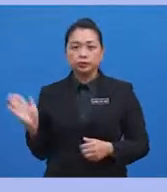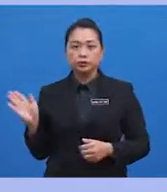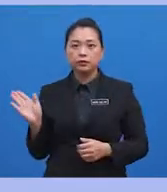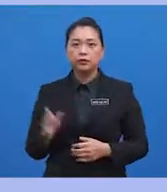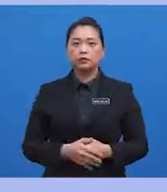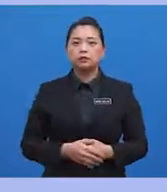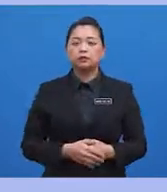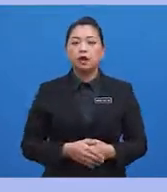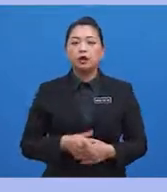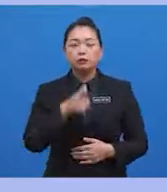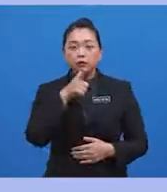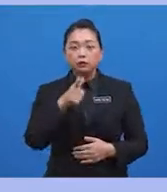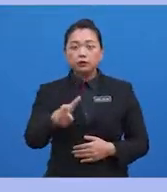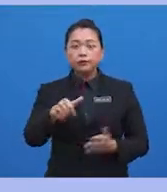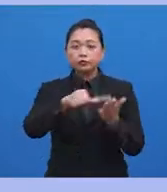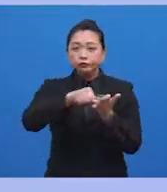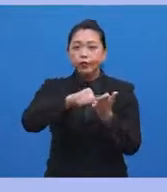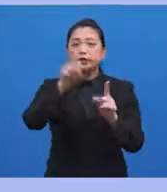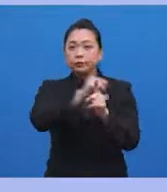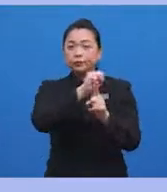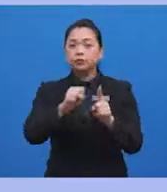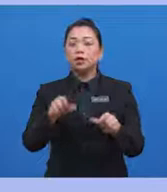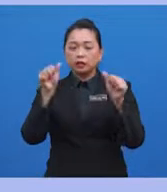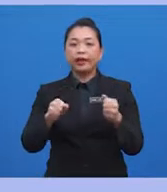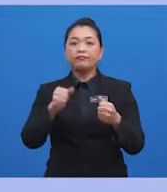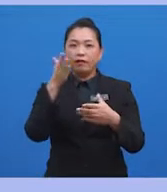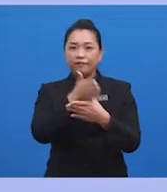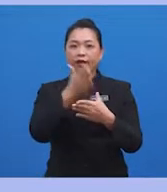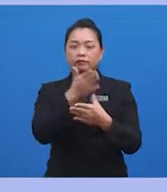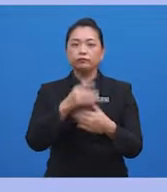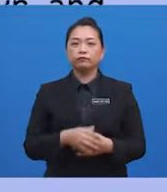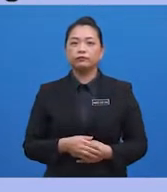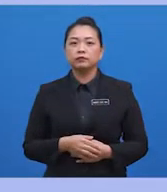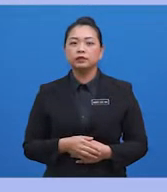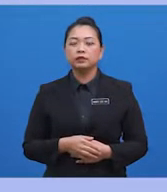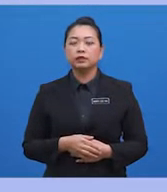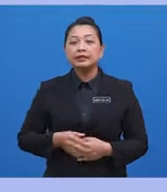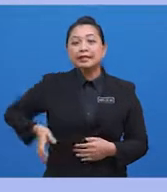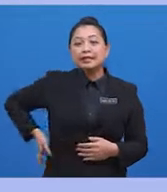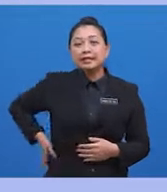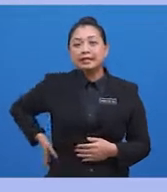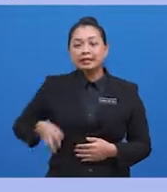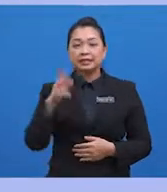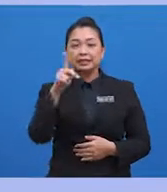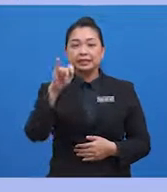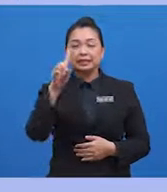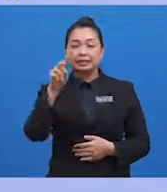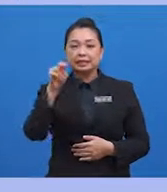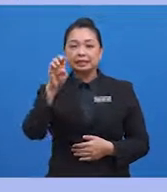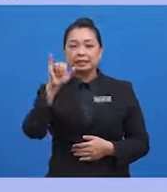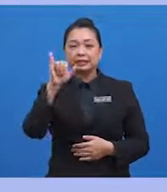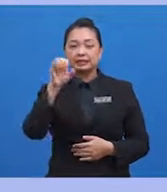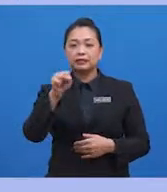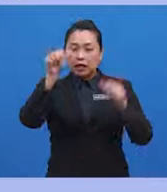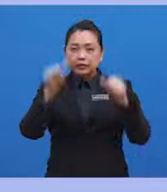Abuse and IDEA, long-term drug abuse can affect, firstly, kidneys. Now, the human kidney can